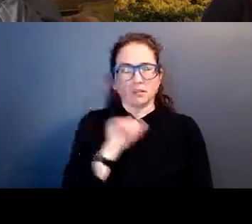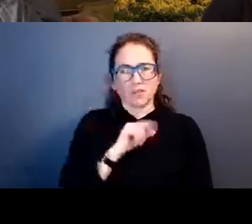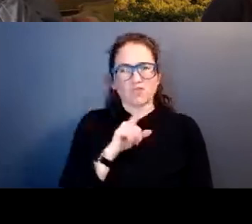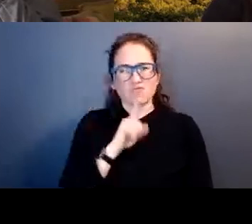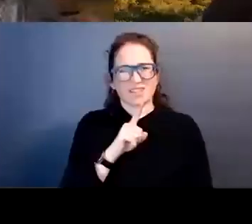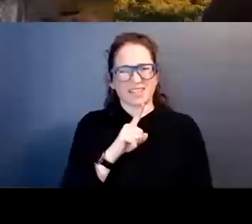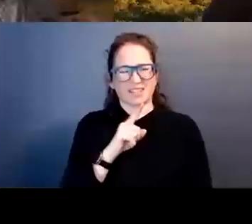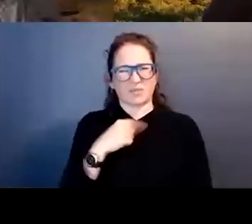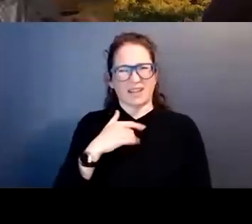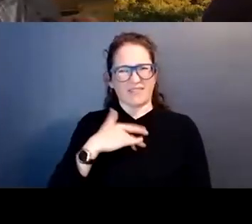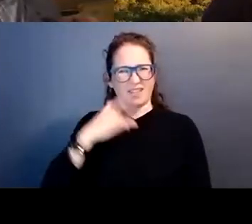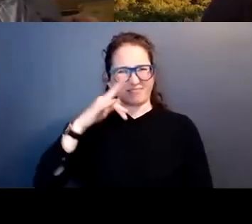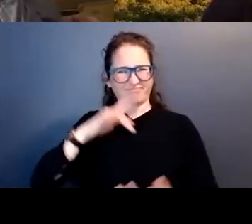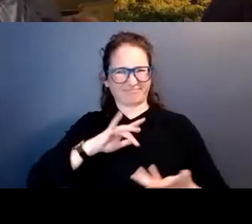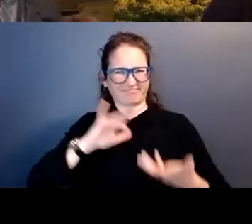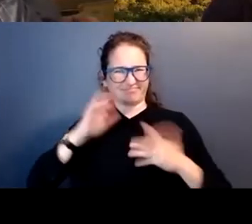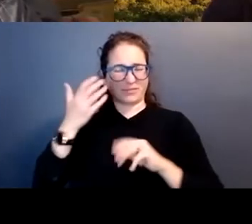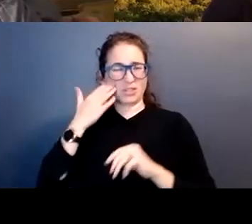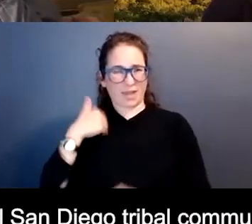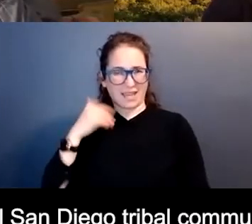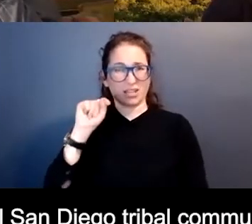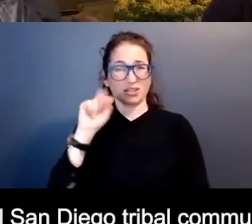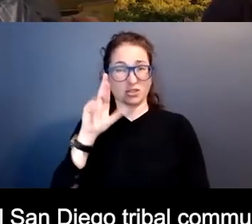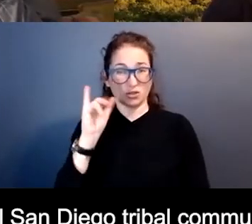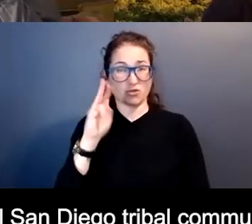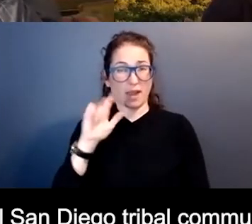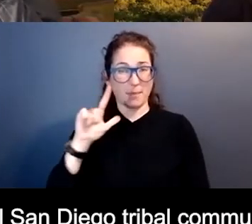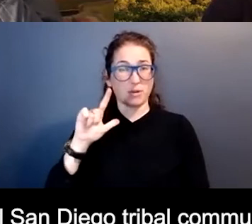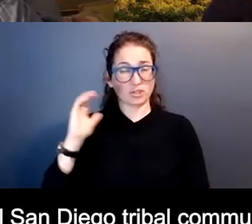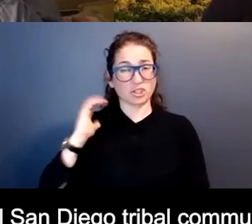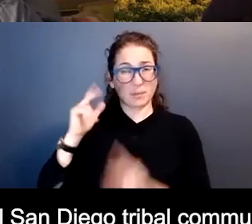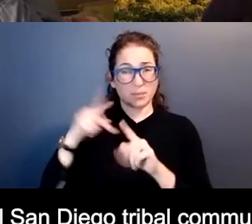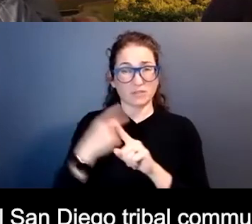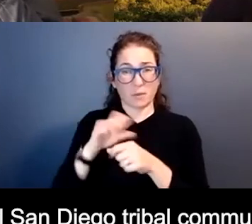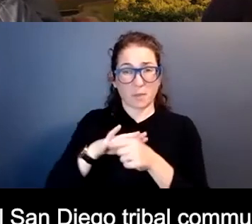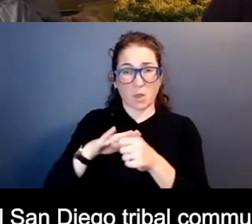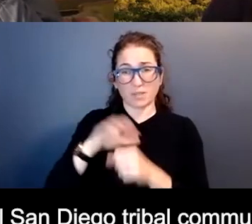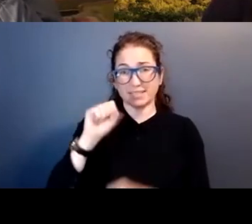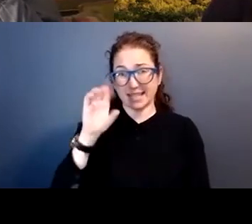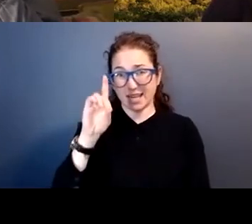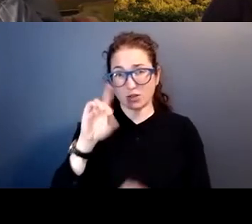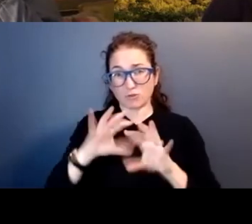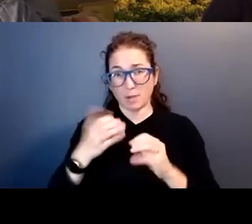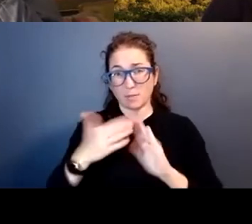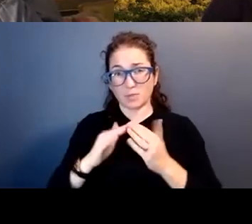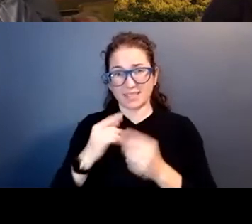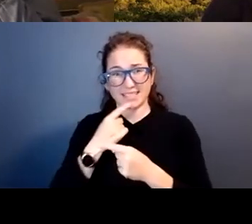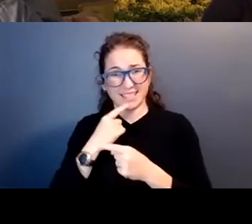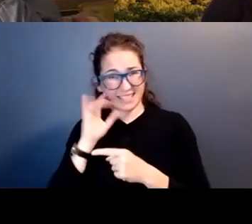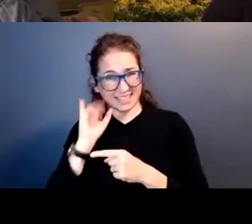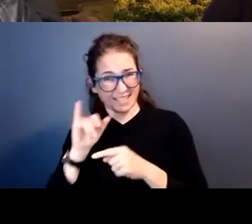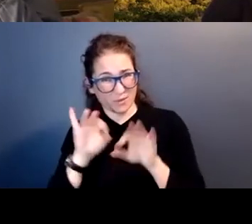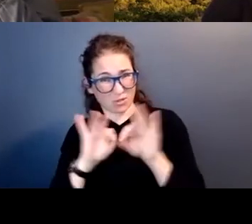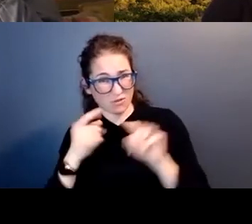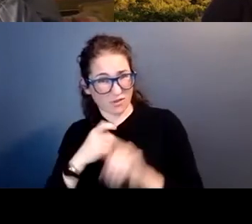unnerved me was there was a tribal chairperson from one of our local San Diego tribal communities. And he said, is this what a degree